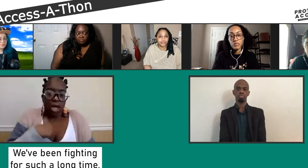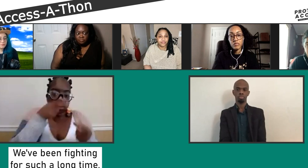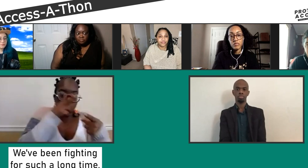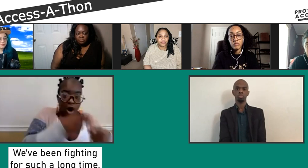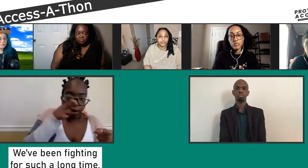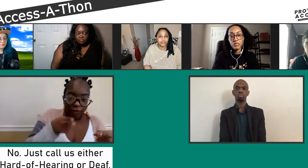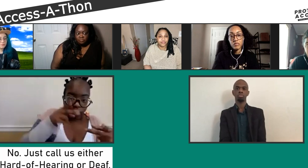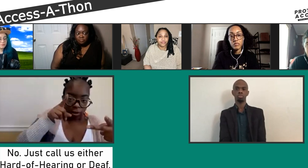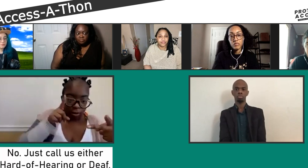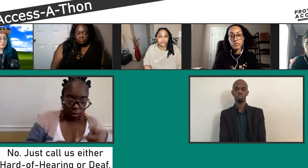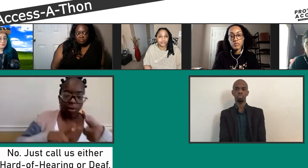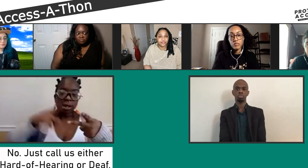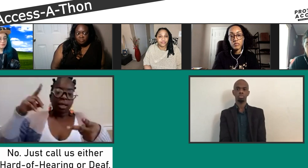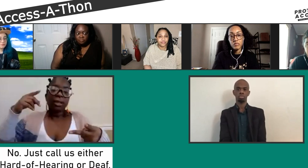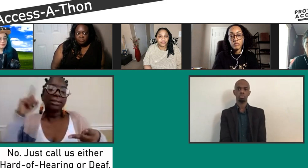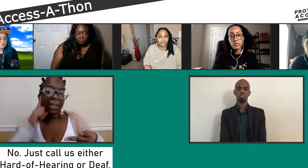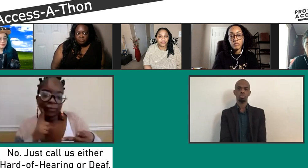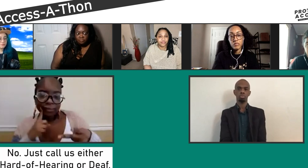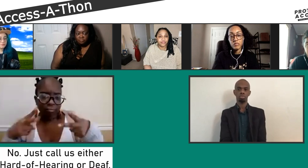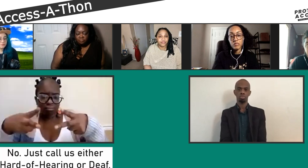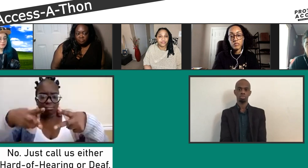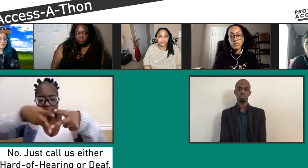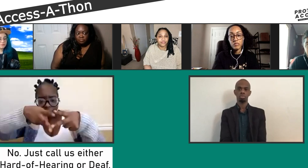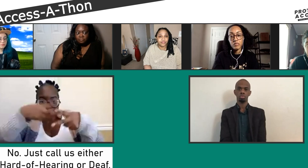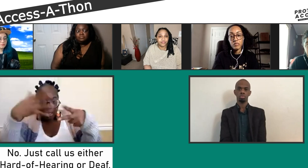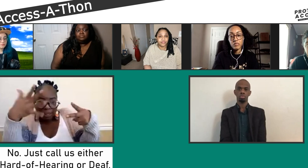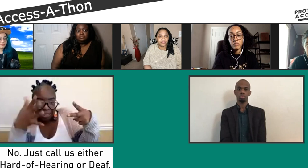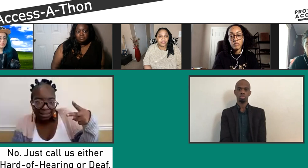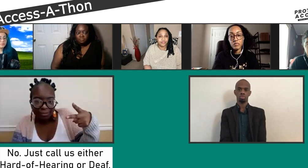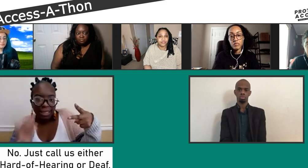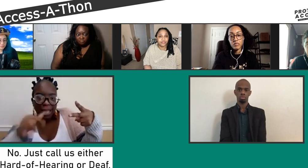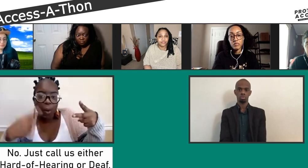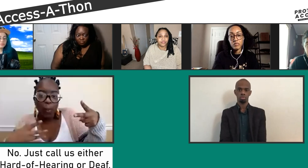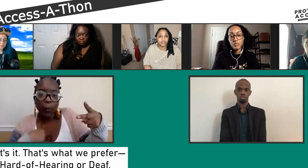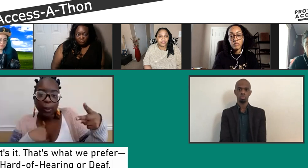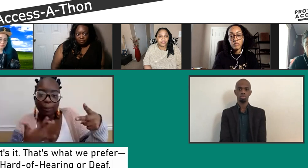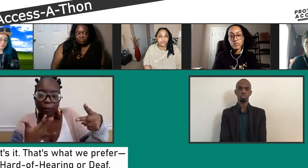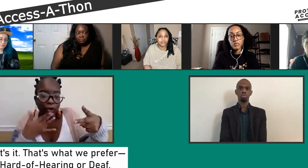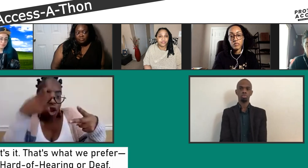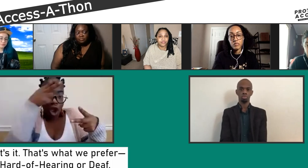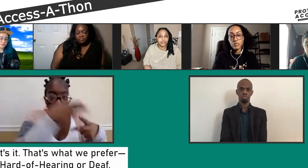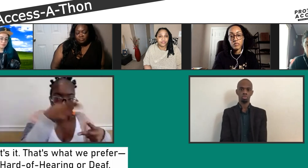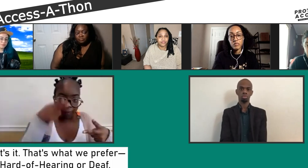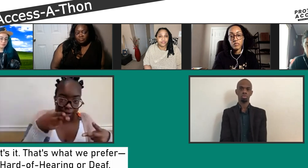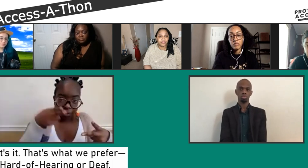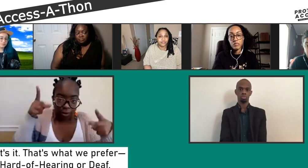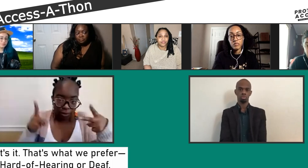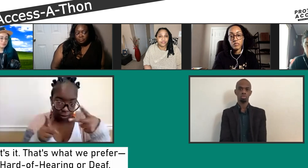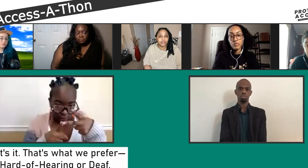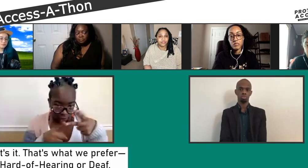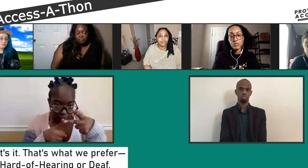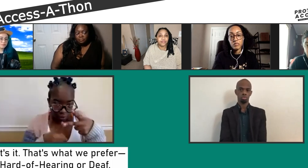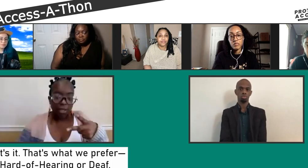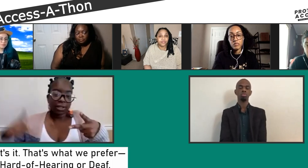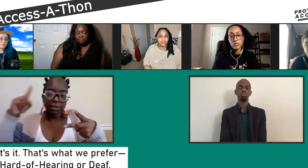and to educate people that that is not the appropriate term to use. Please identify us as either hard of hearing or deaf. That's it.